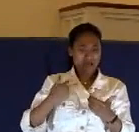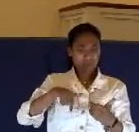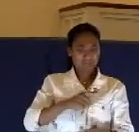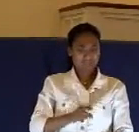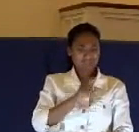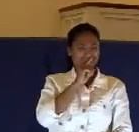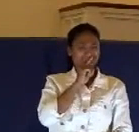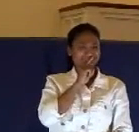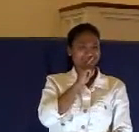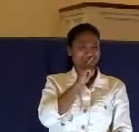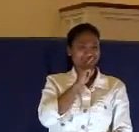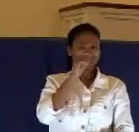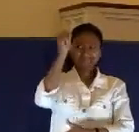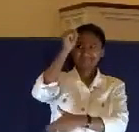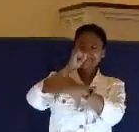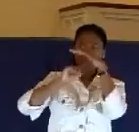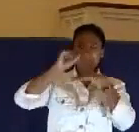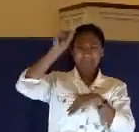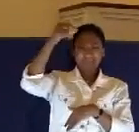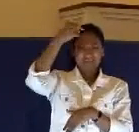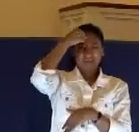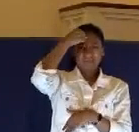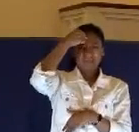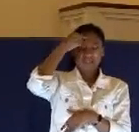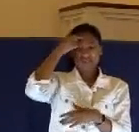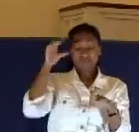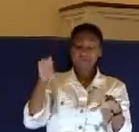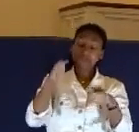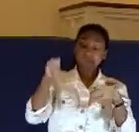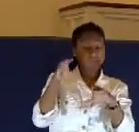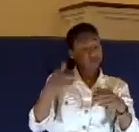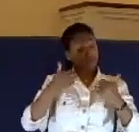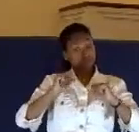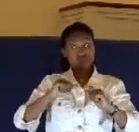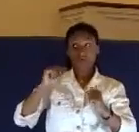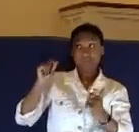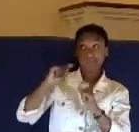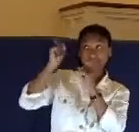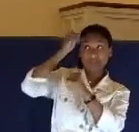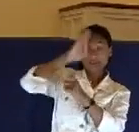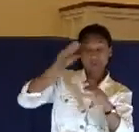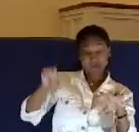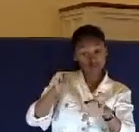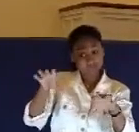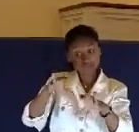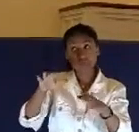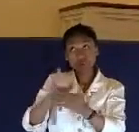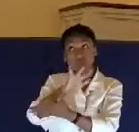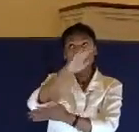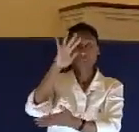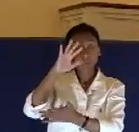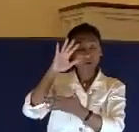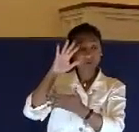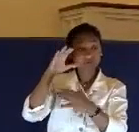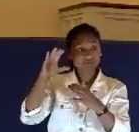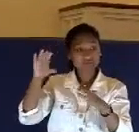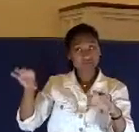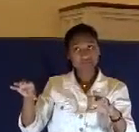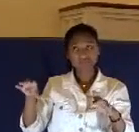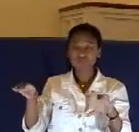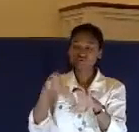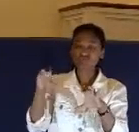and be submissive and just seek to glorify God? And behave the way Jesus behaved in the face of such